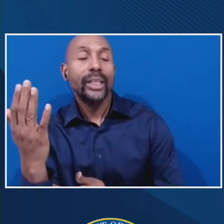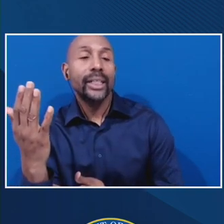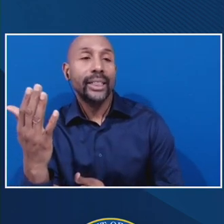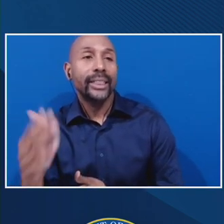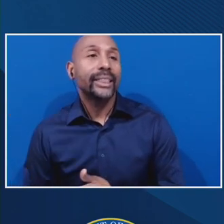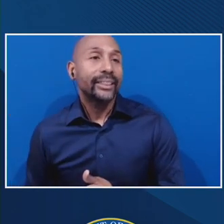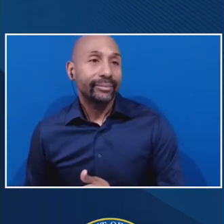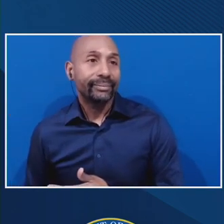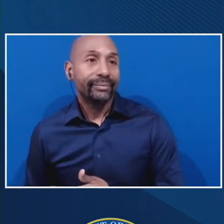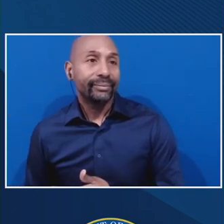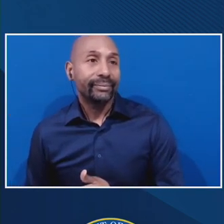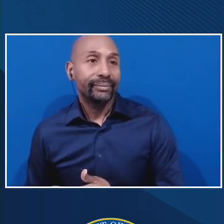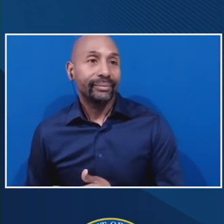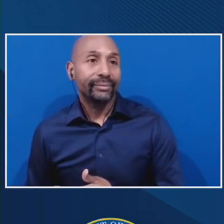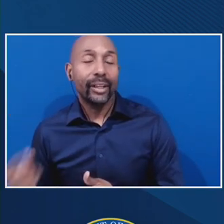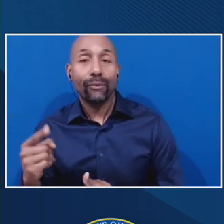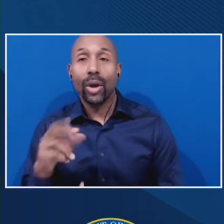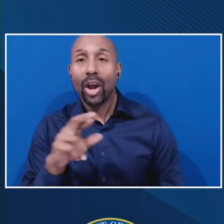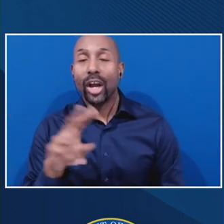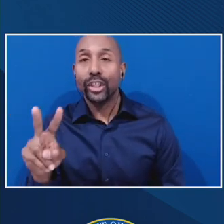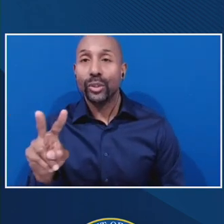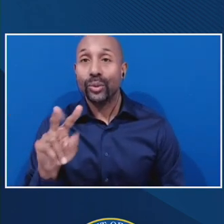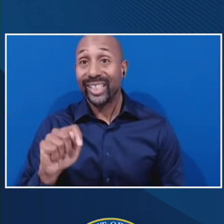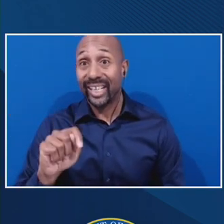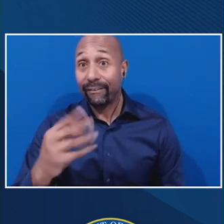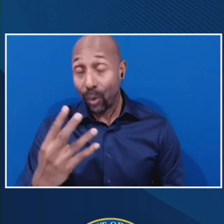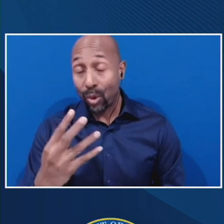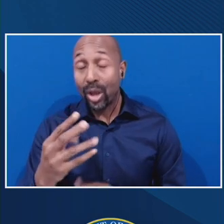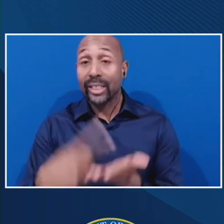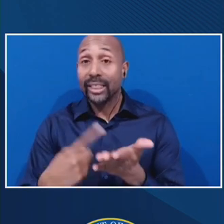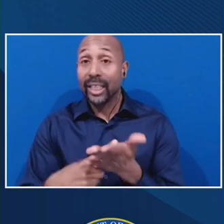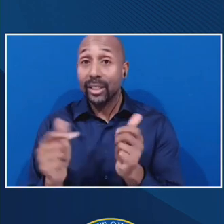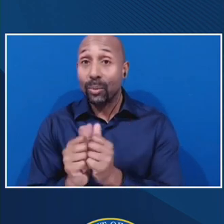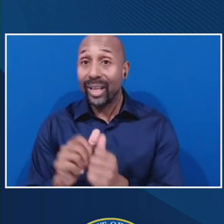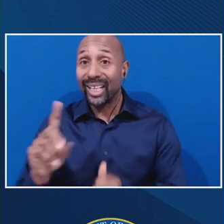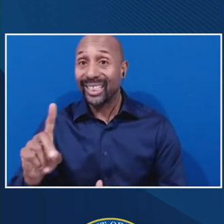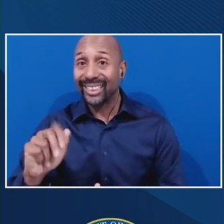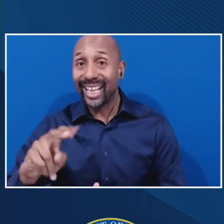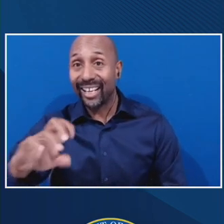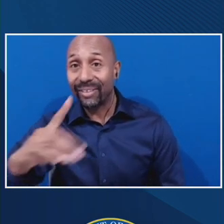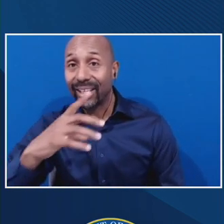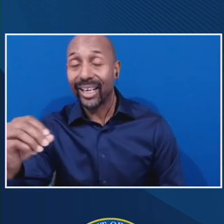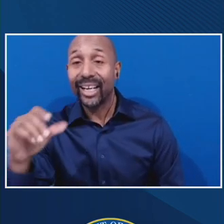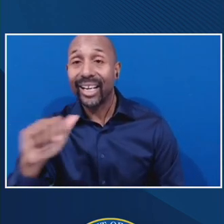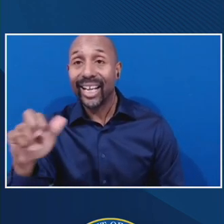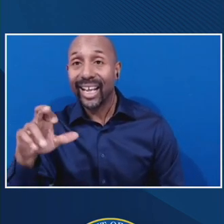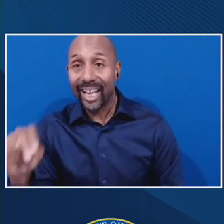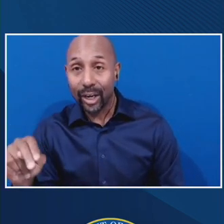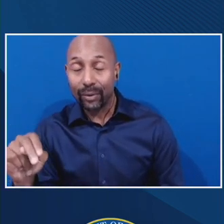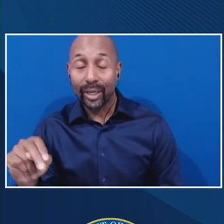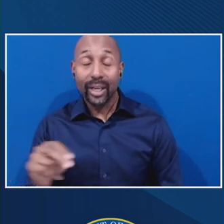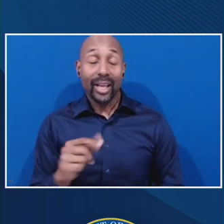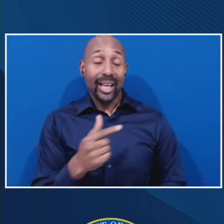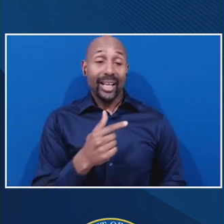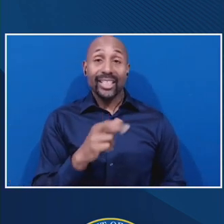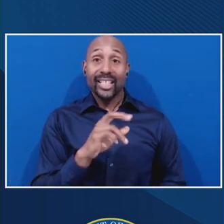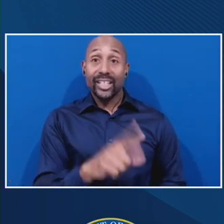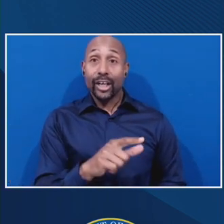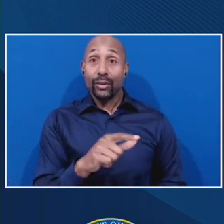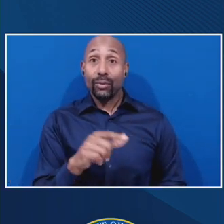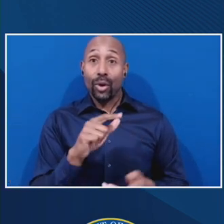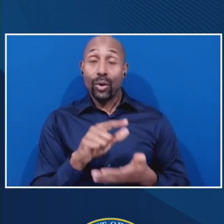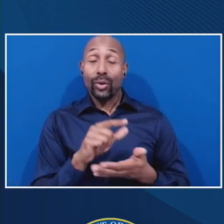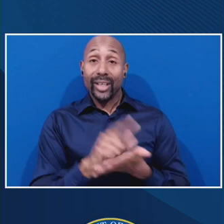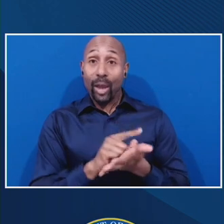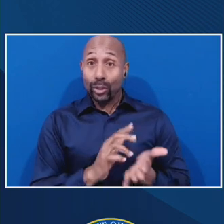R2-T4 discussion with David and Aaron, he'll be, uh, General Counsel will be, uh, Denise Morale.